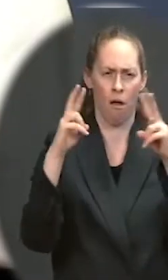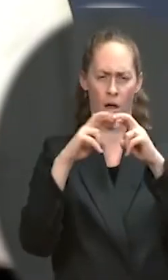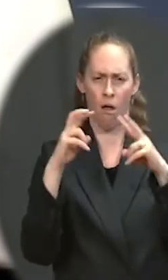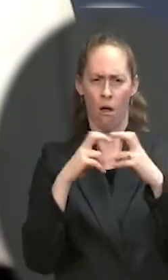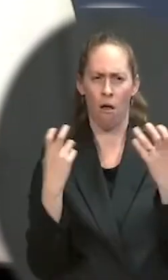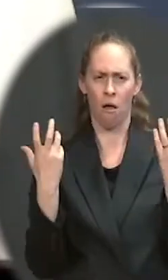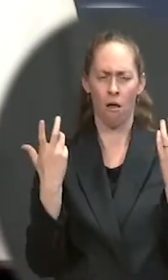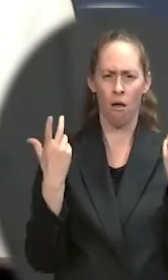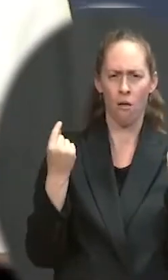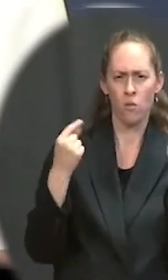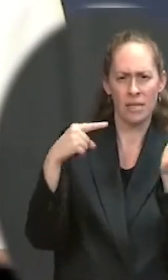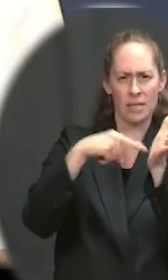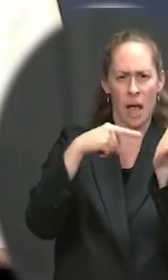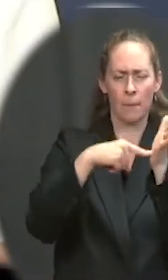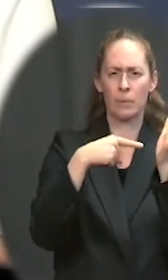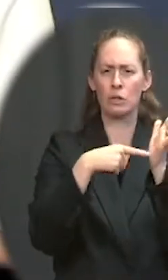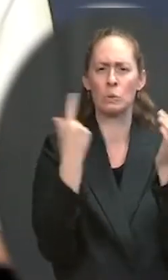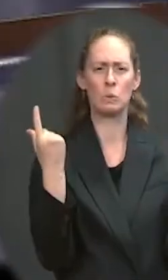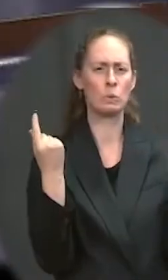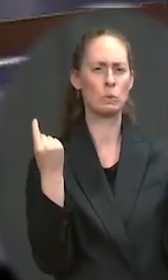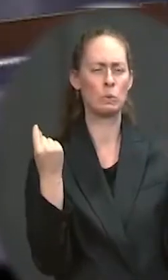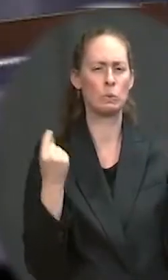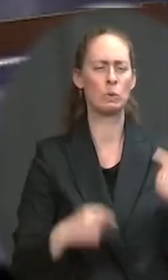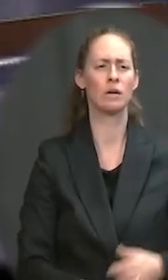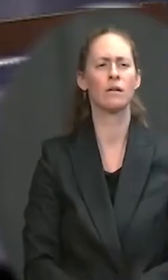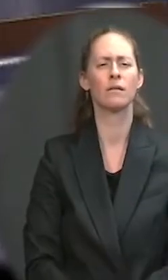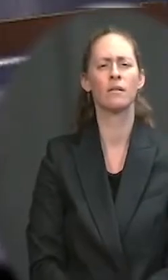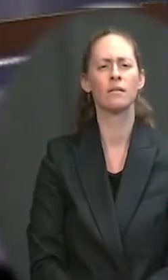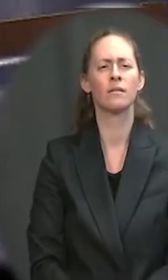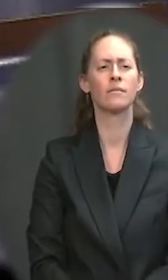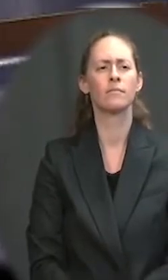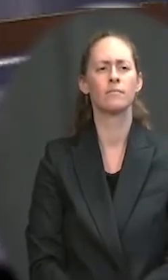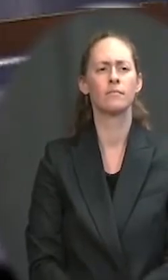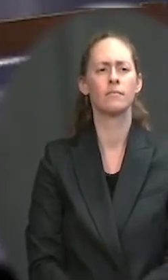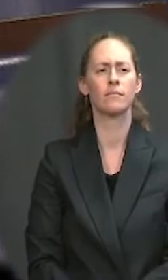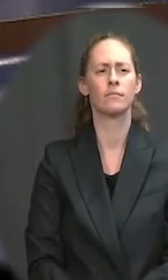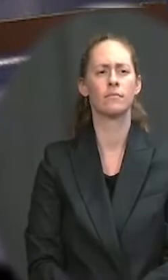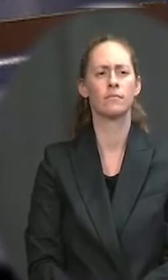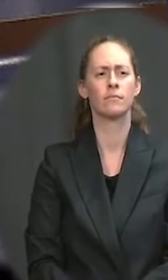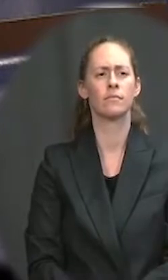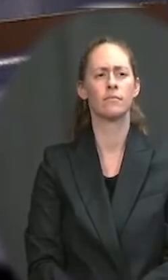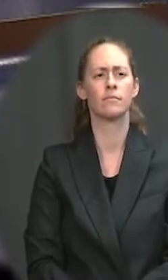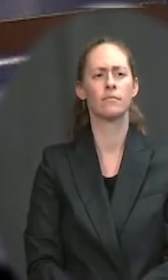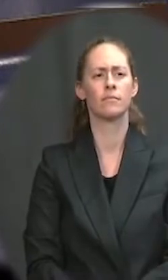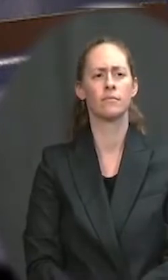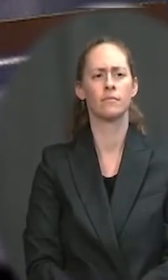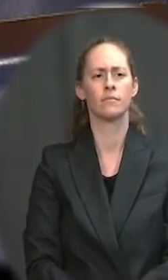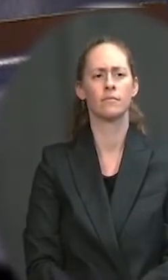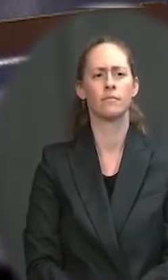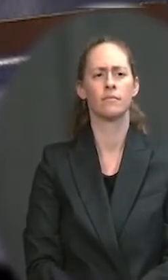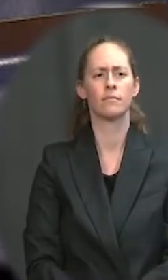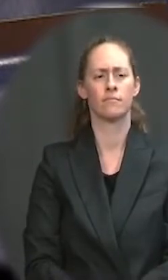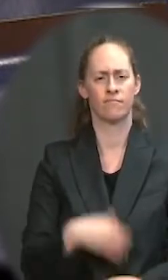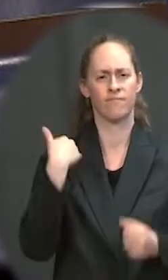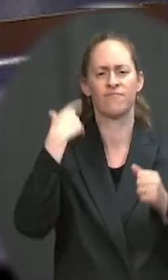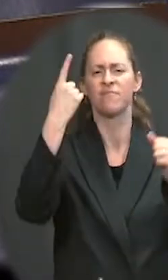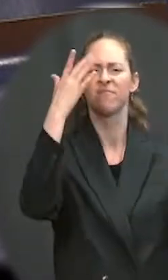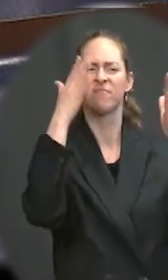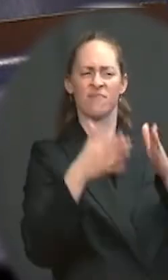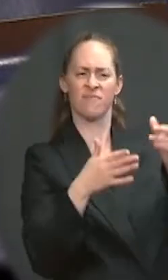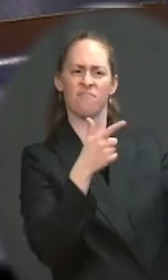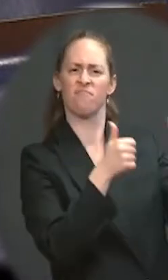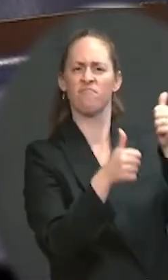Some minority leader Mitch McConnell said this morning, when asked about kind of the issues within his own